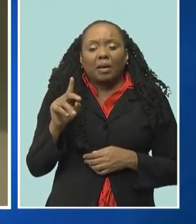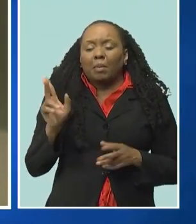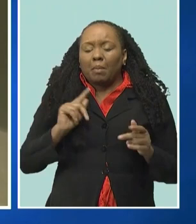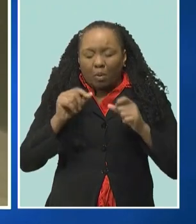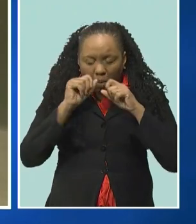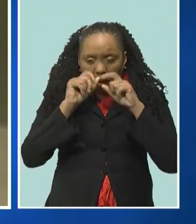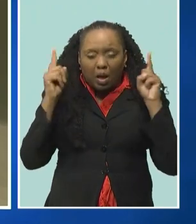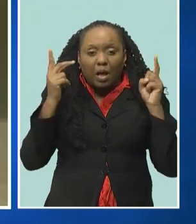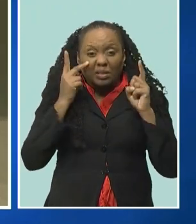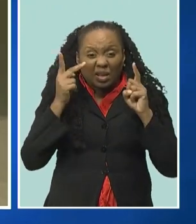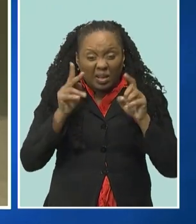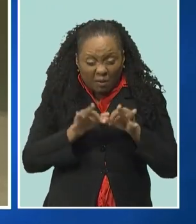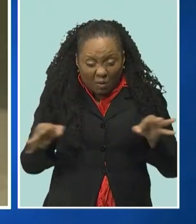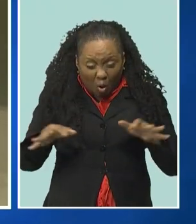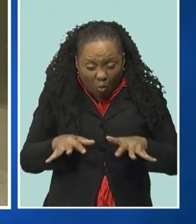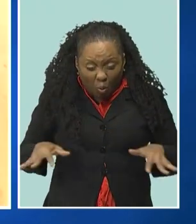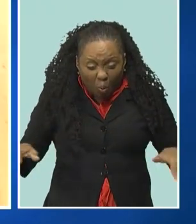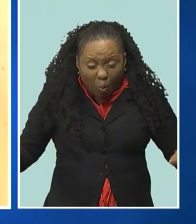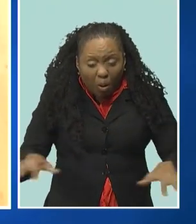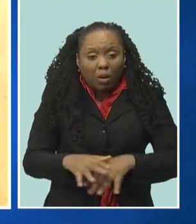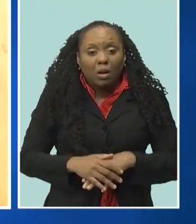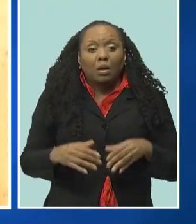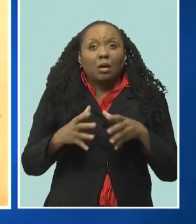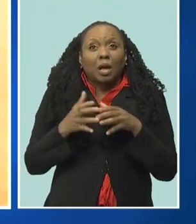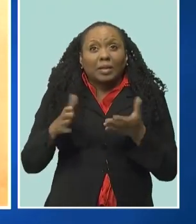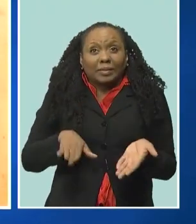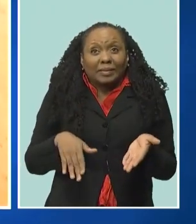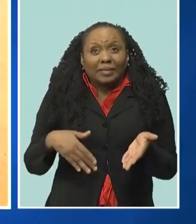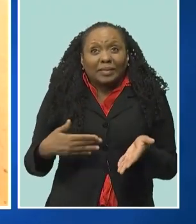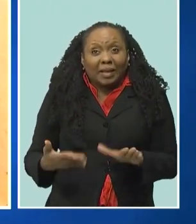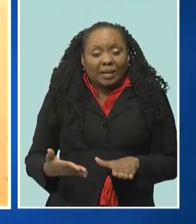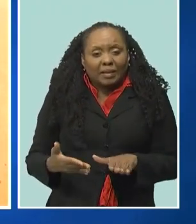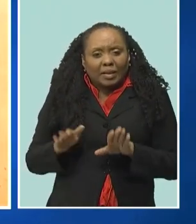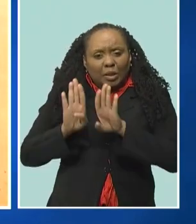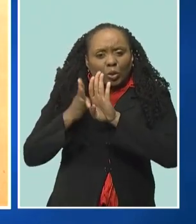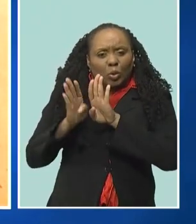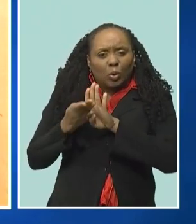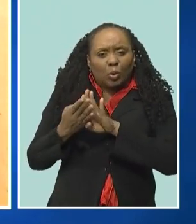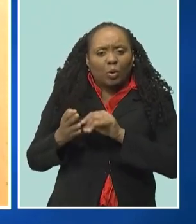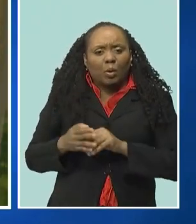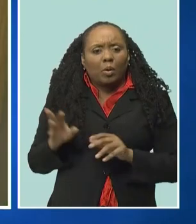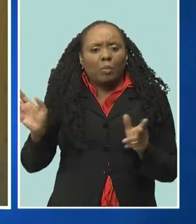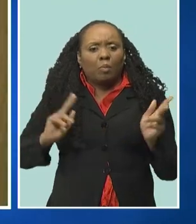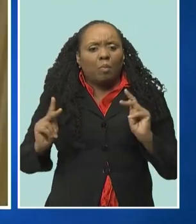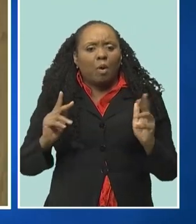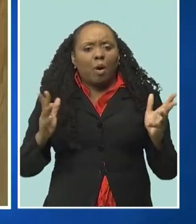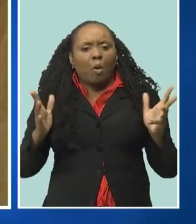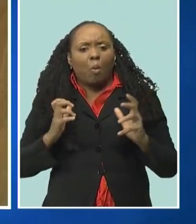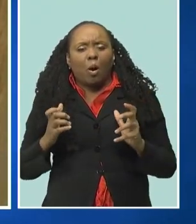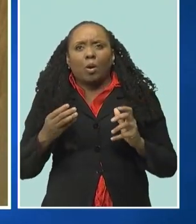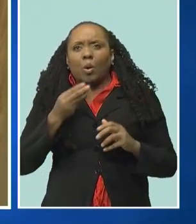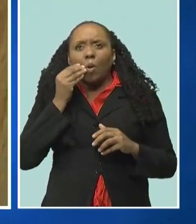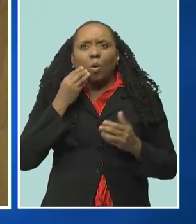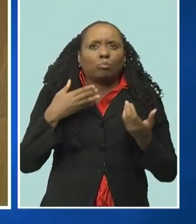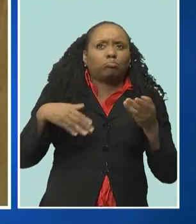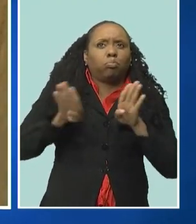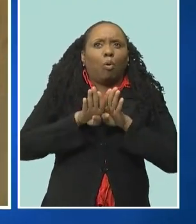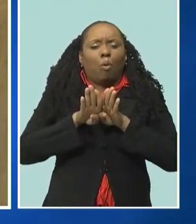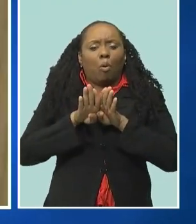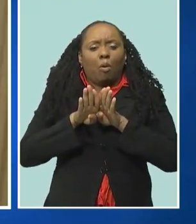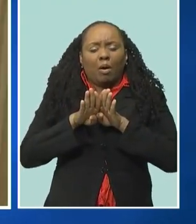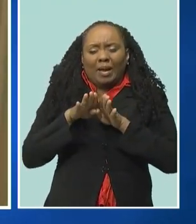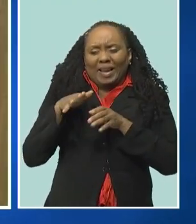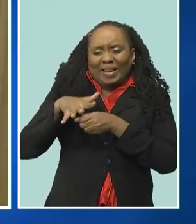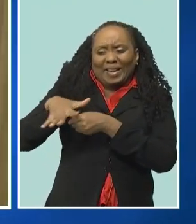while others found several dead ones at their doorsteps. The sightings have forced residents to keep their homes buttoned down around the clock